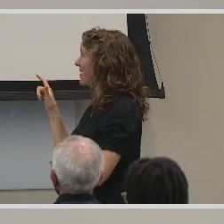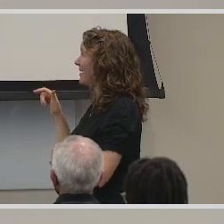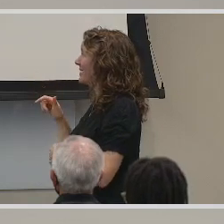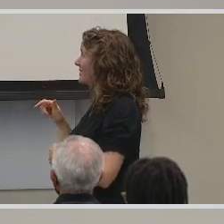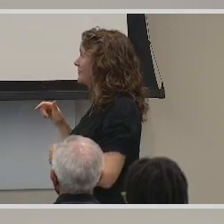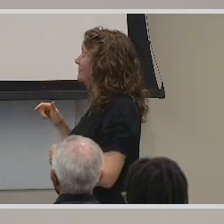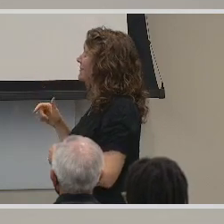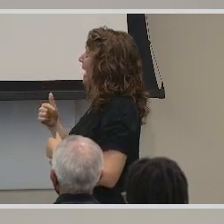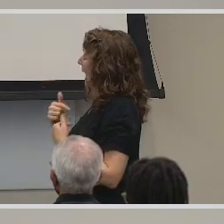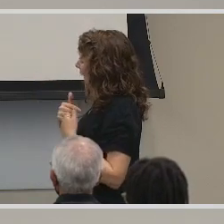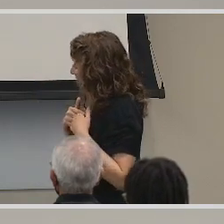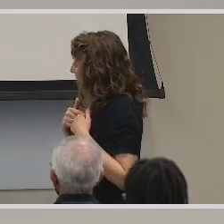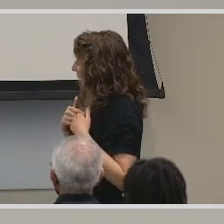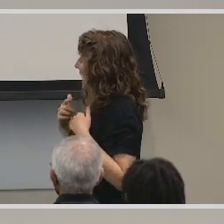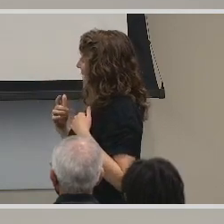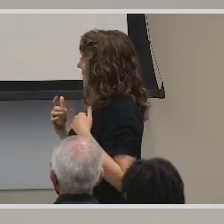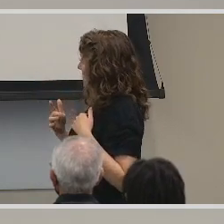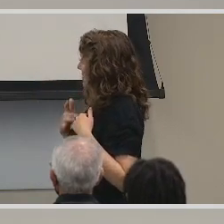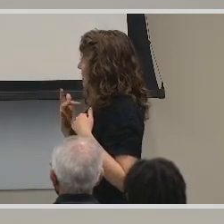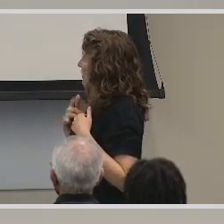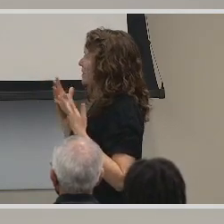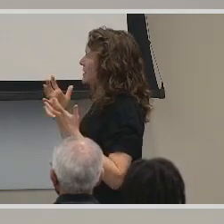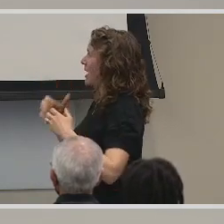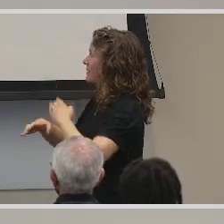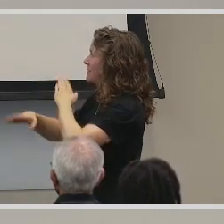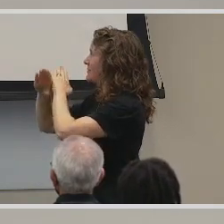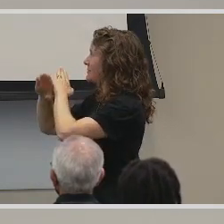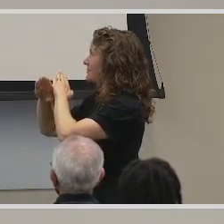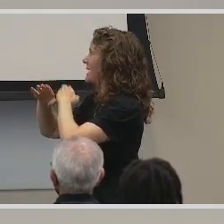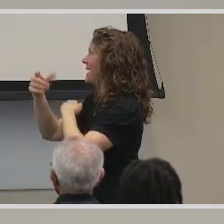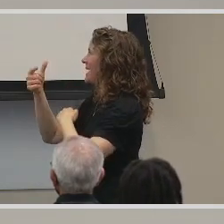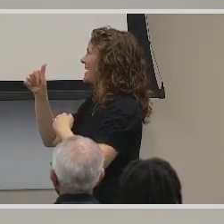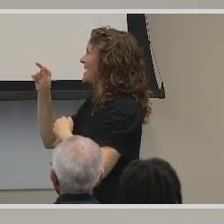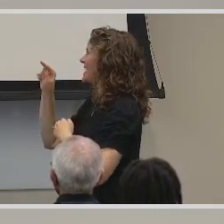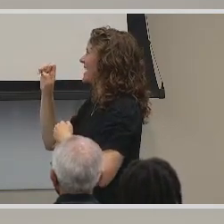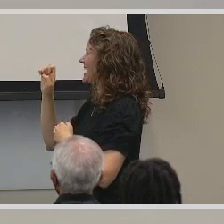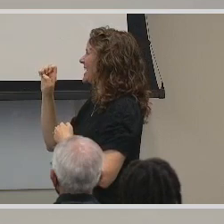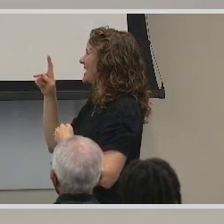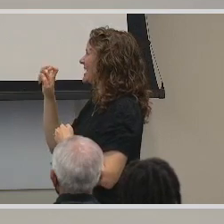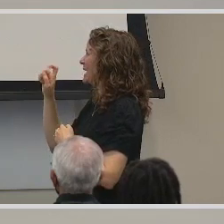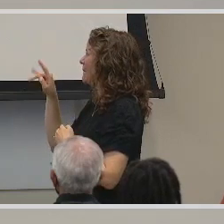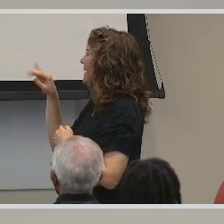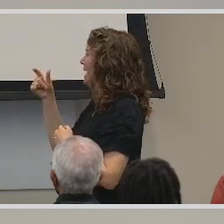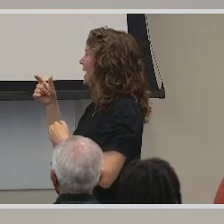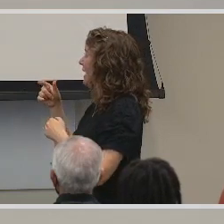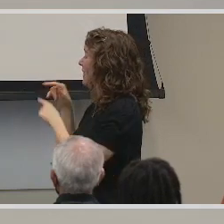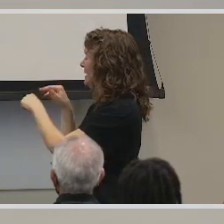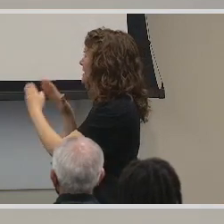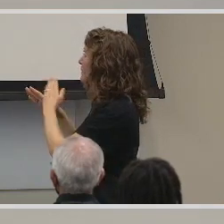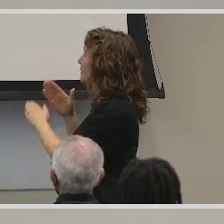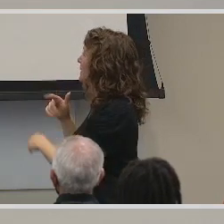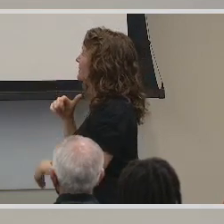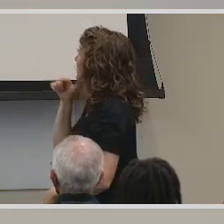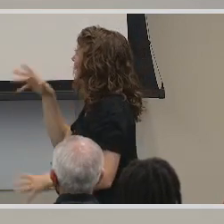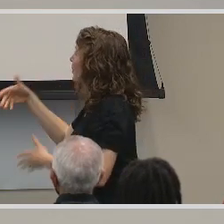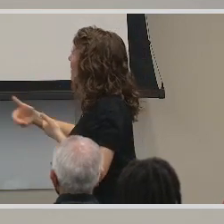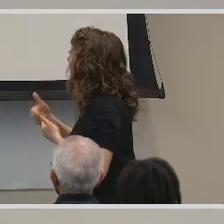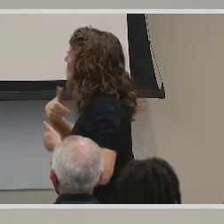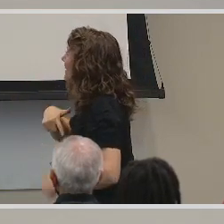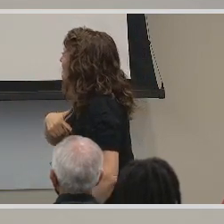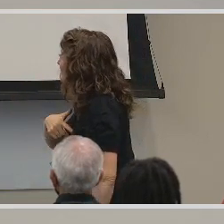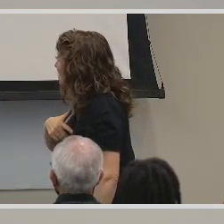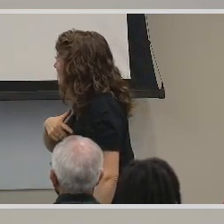I have found that there is a lot of gatekeeping within that community to where we are not welcome. How do you